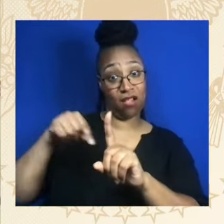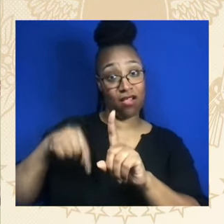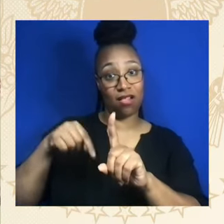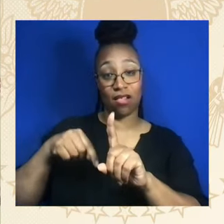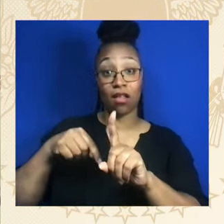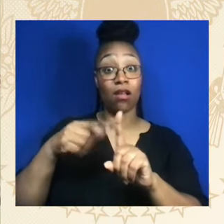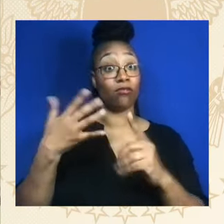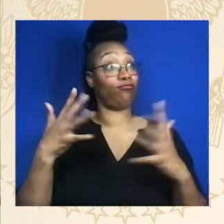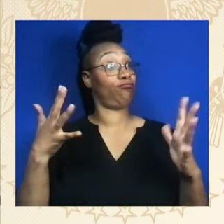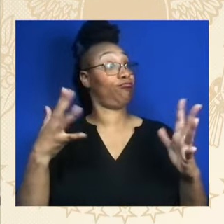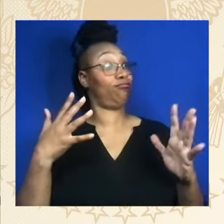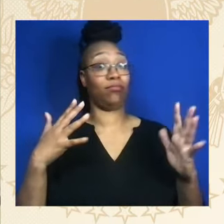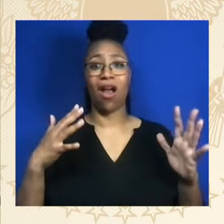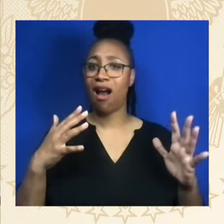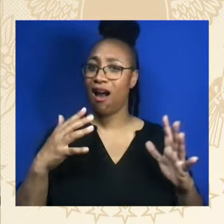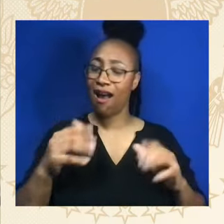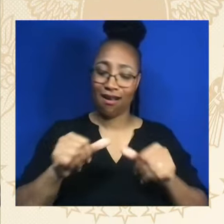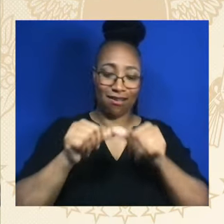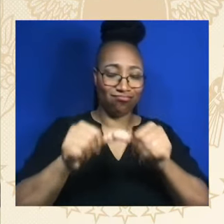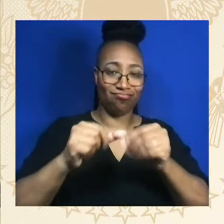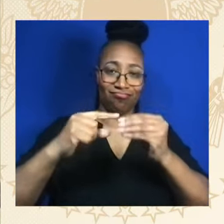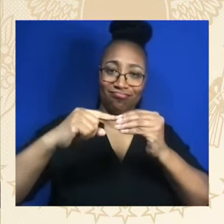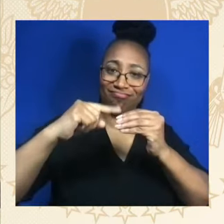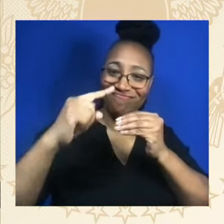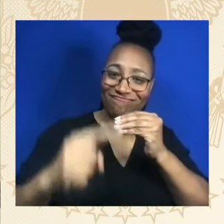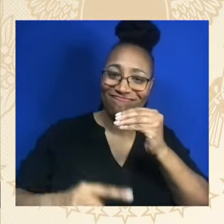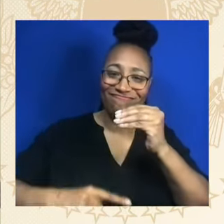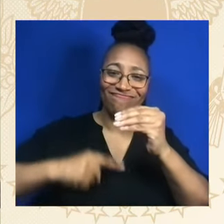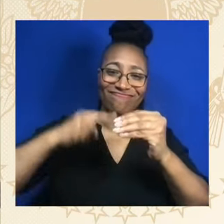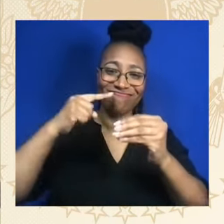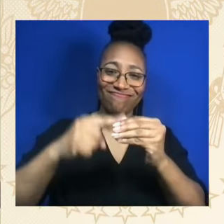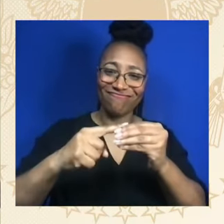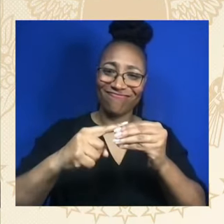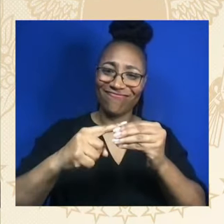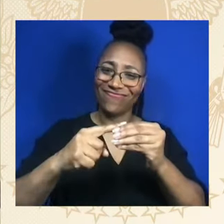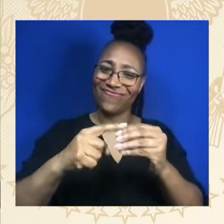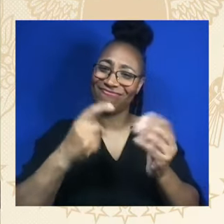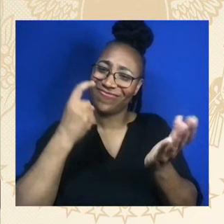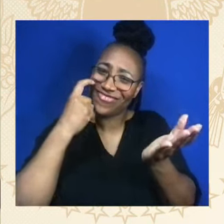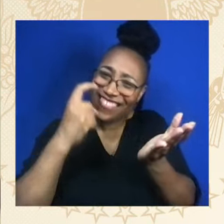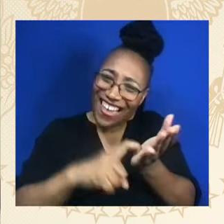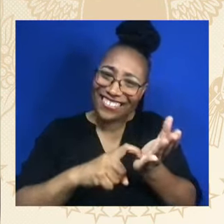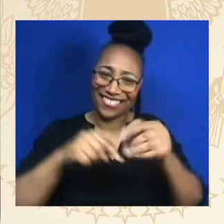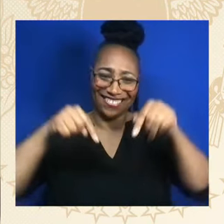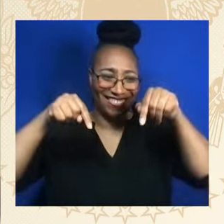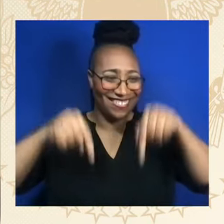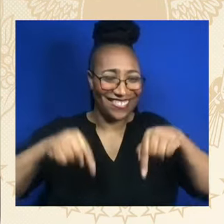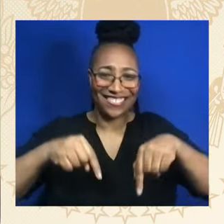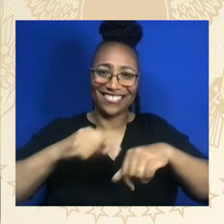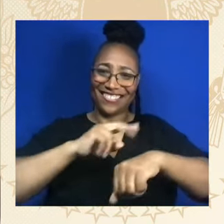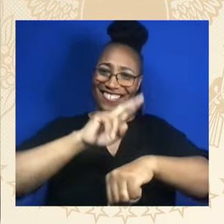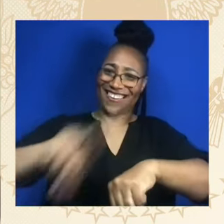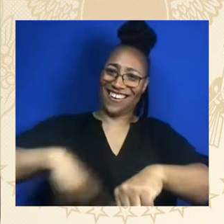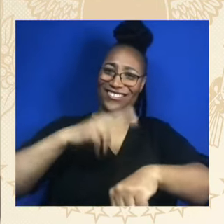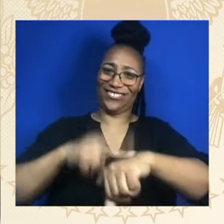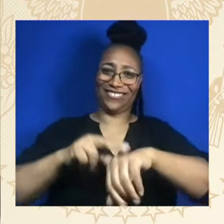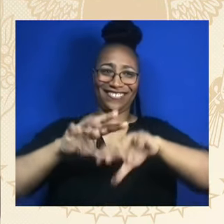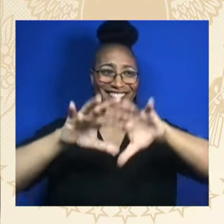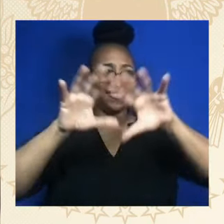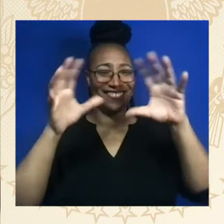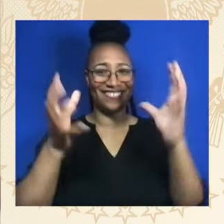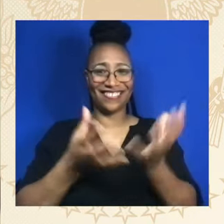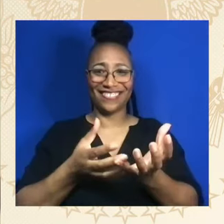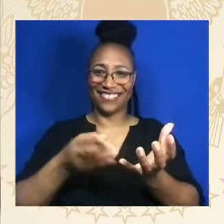of our nation's history. And as I've said many times before, I do believe history